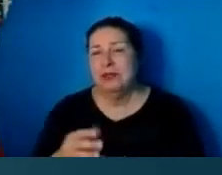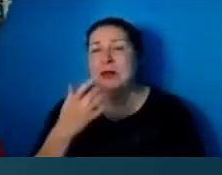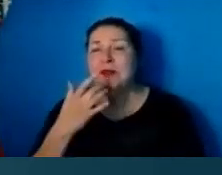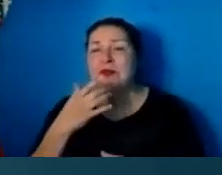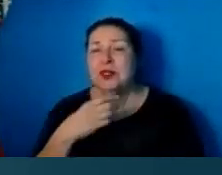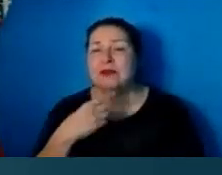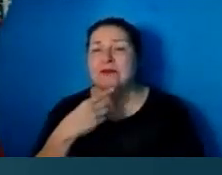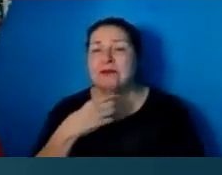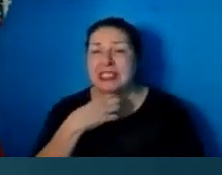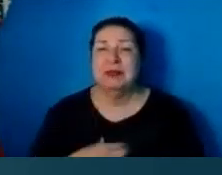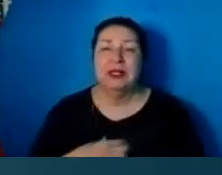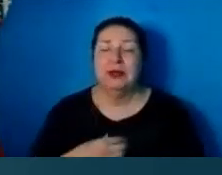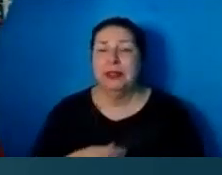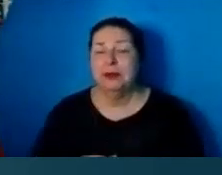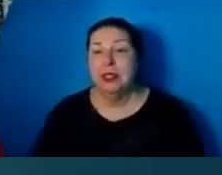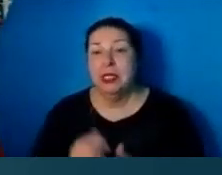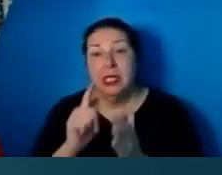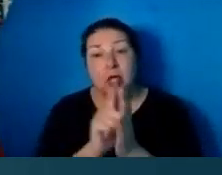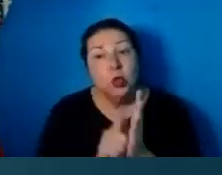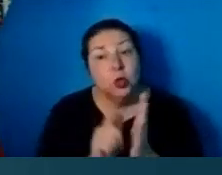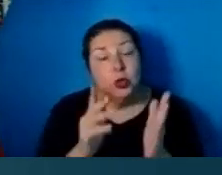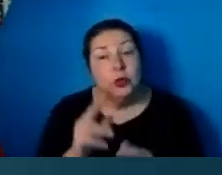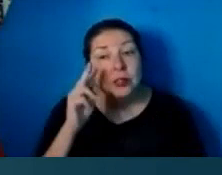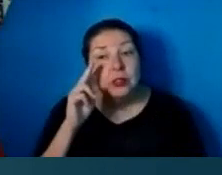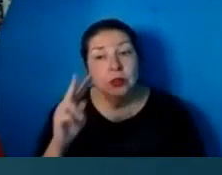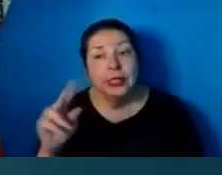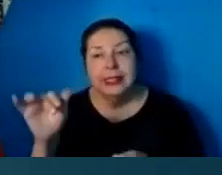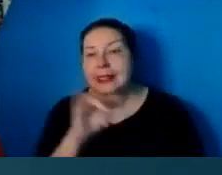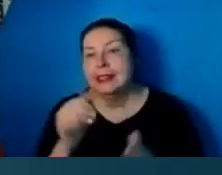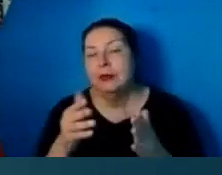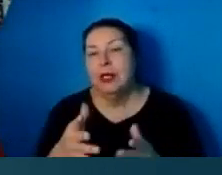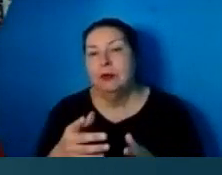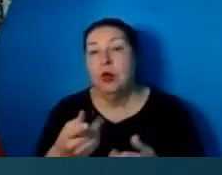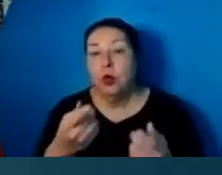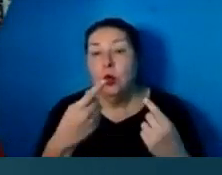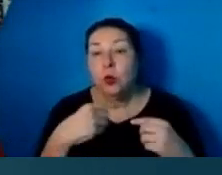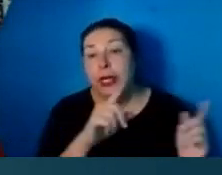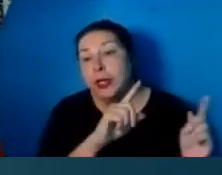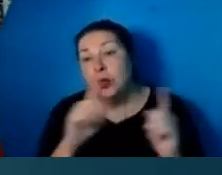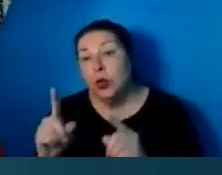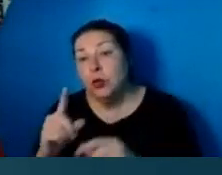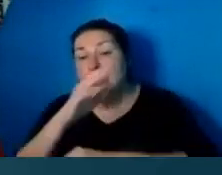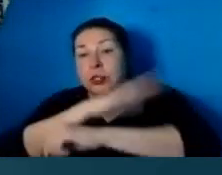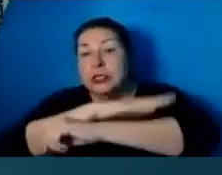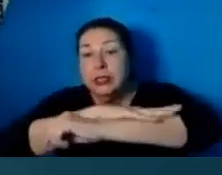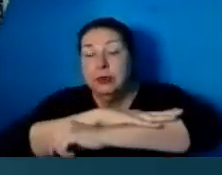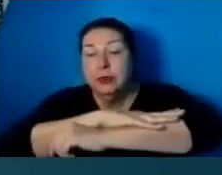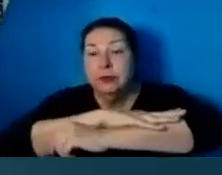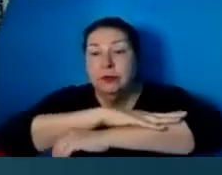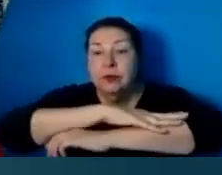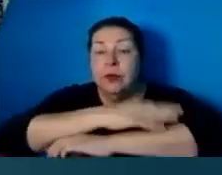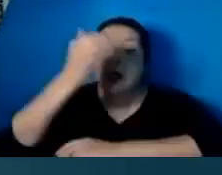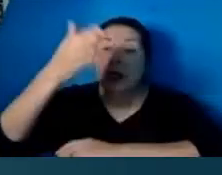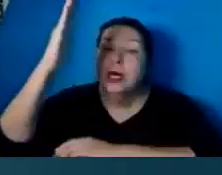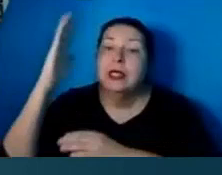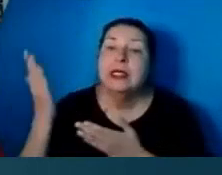Lutherans look at it very similar. We come to the table. God gives us this gift